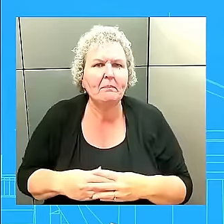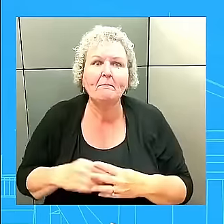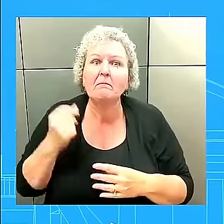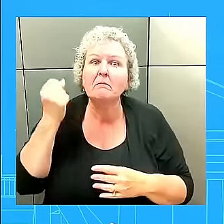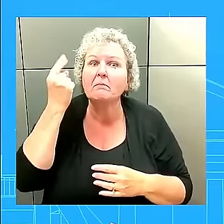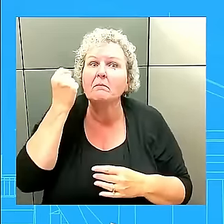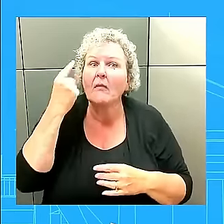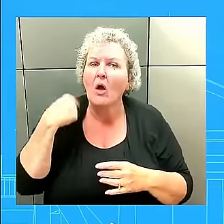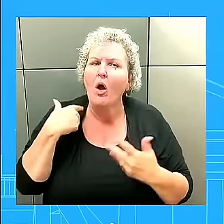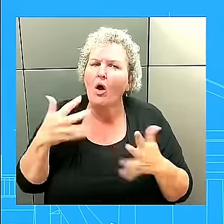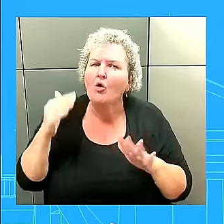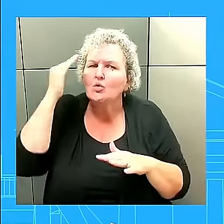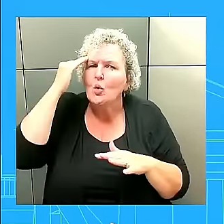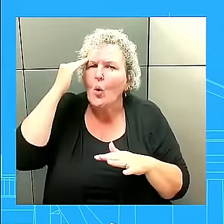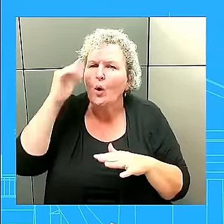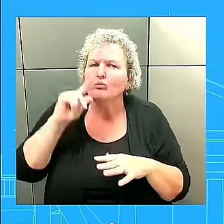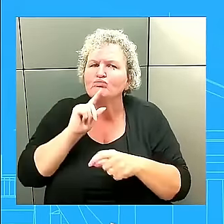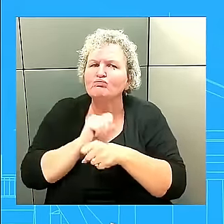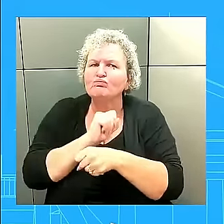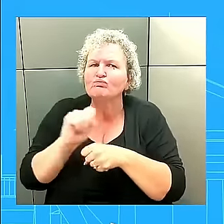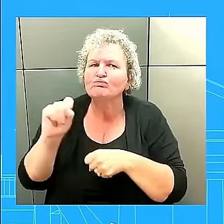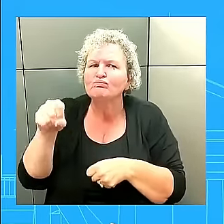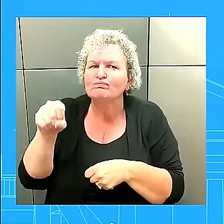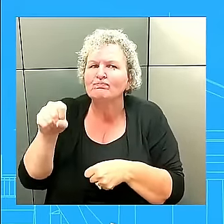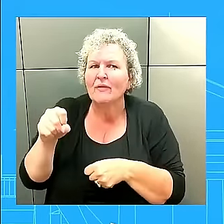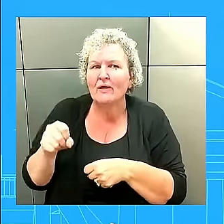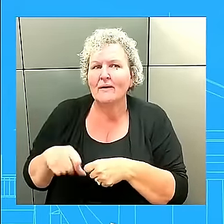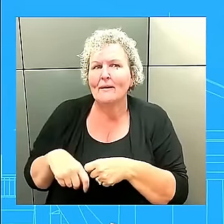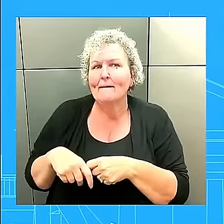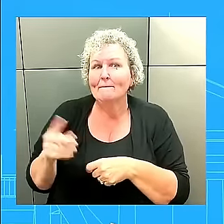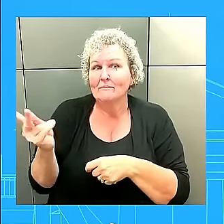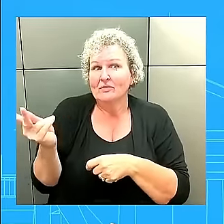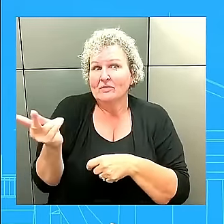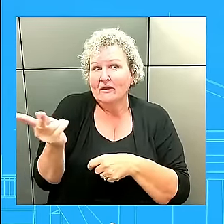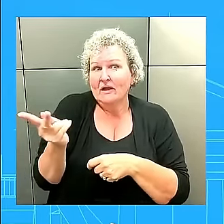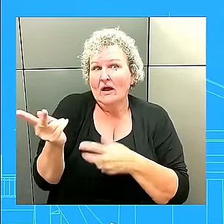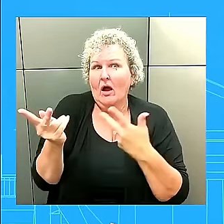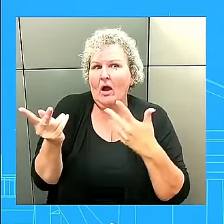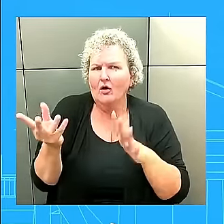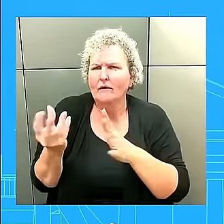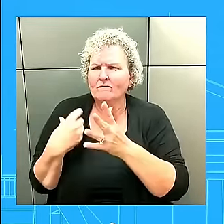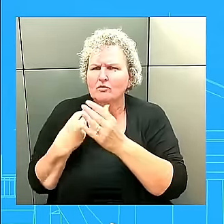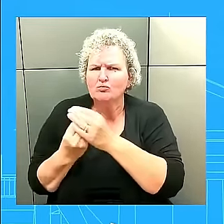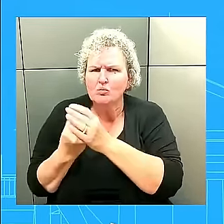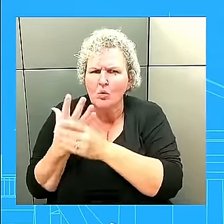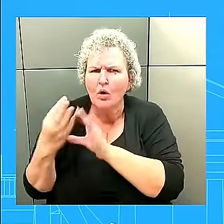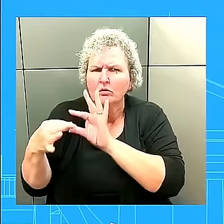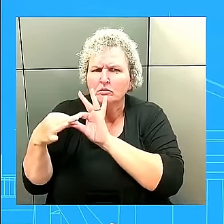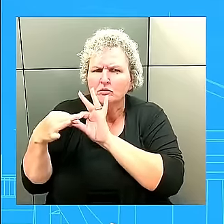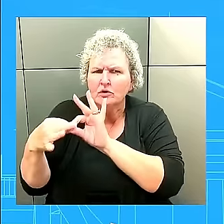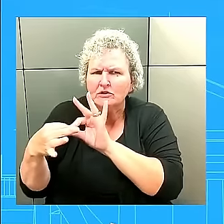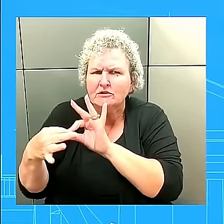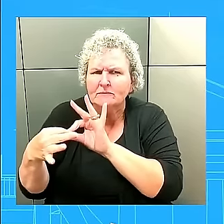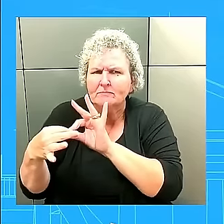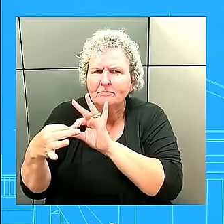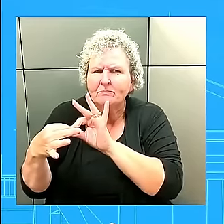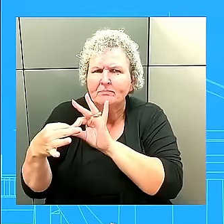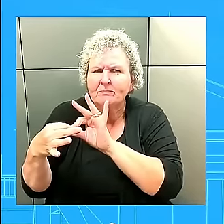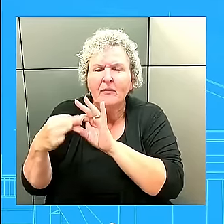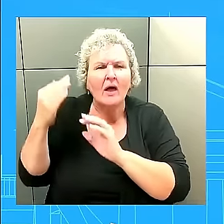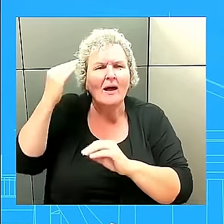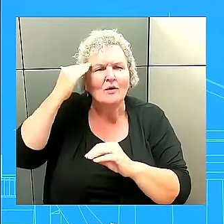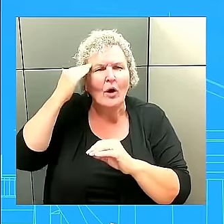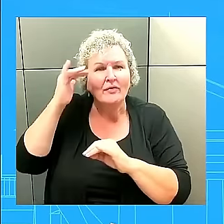he and Mr. Putin have again been growing in their defense relationship. And we know Mr. Putin has been able to